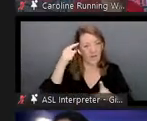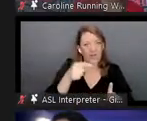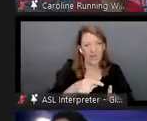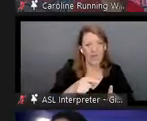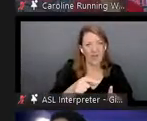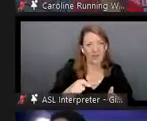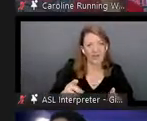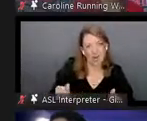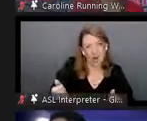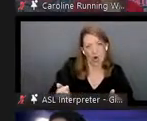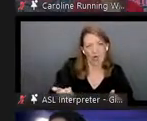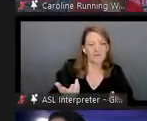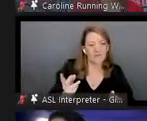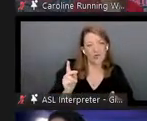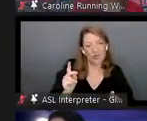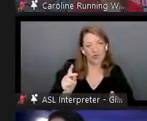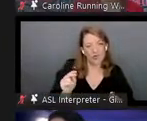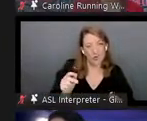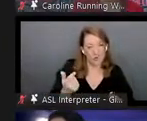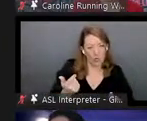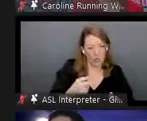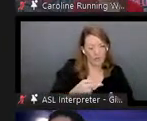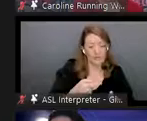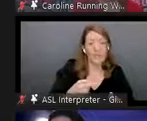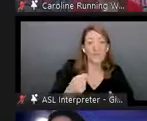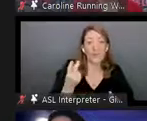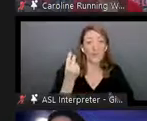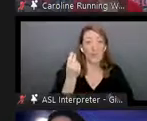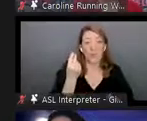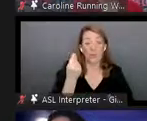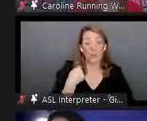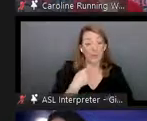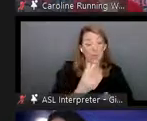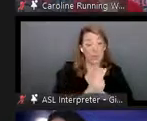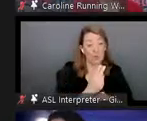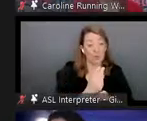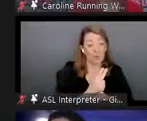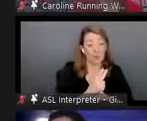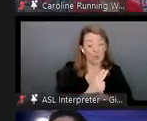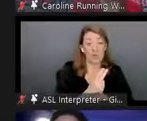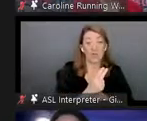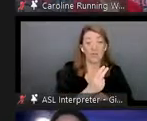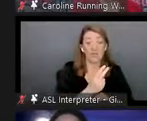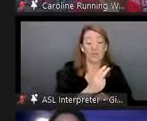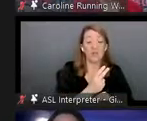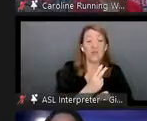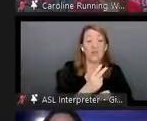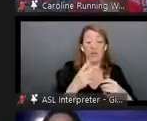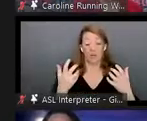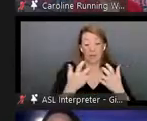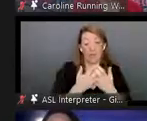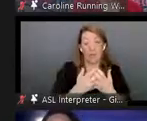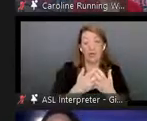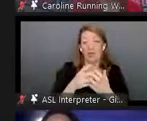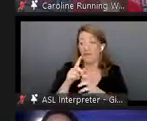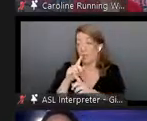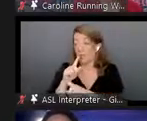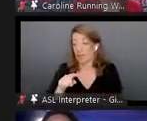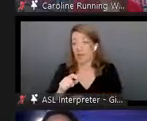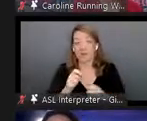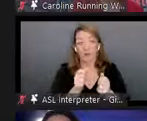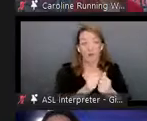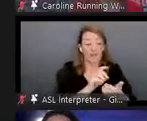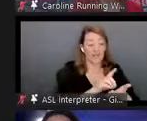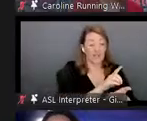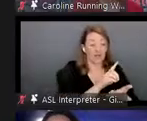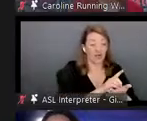dog uh and then what we do is then we intercept the the response with the dictionary file and then translate that into the line